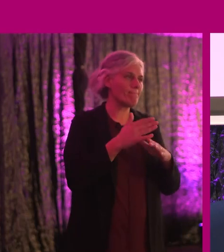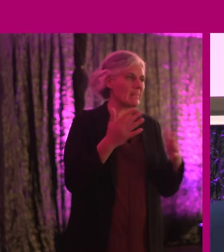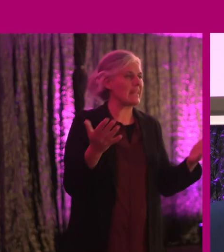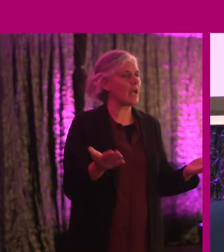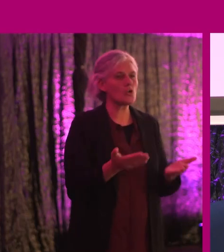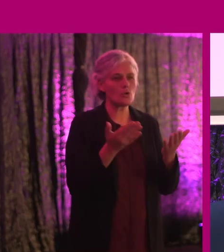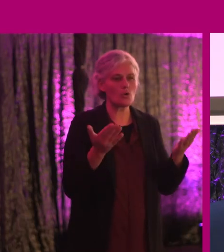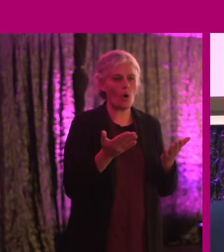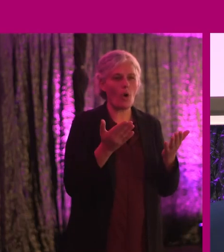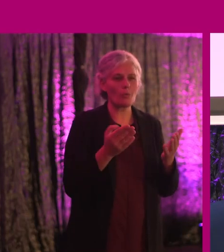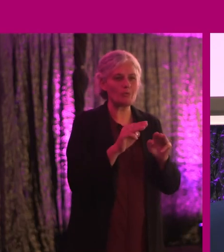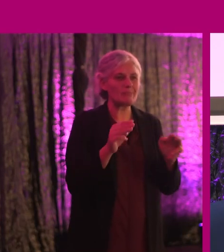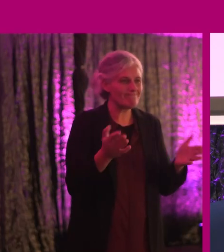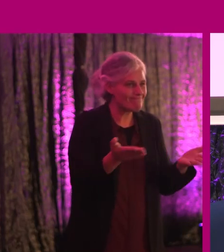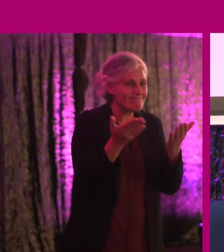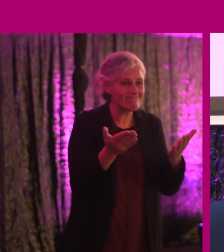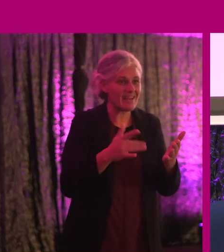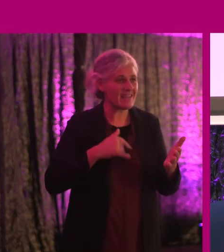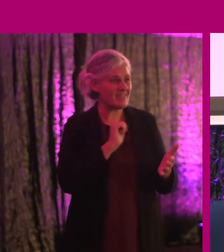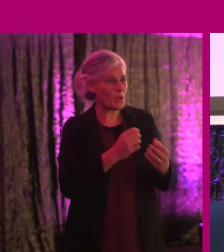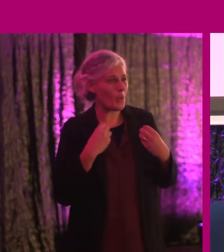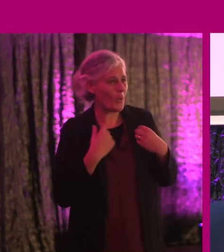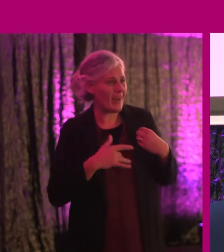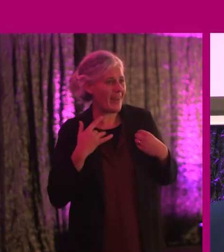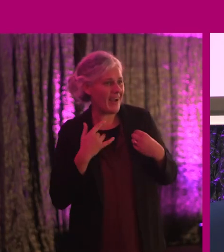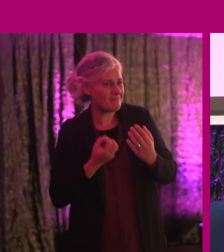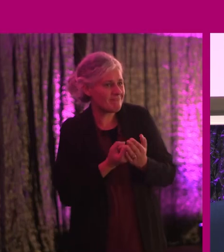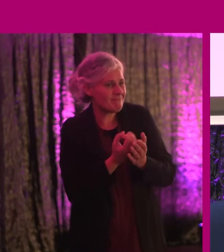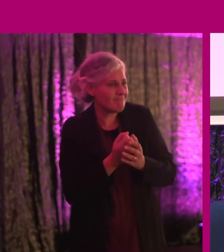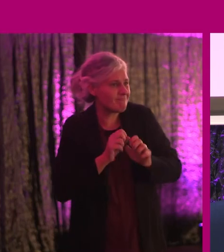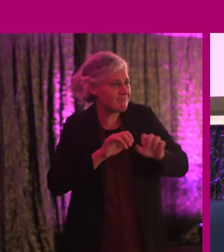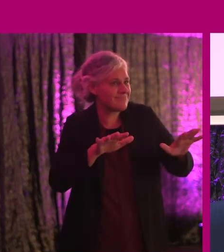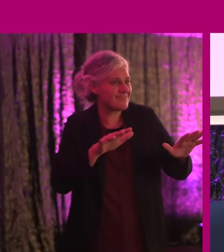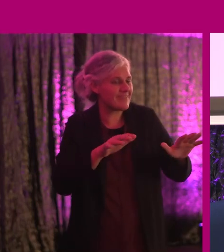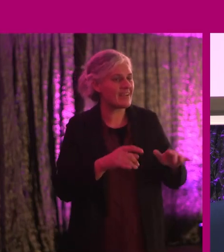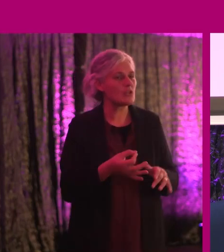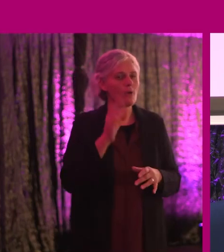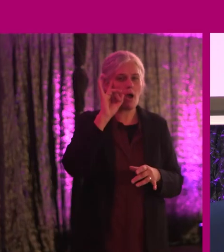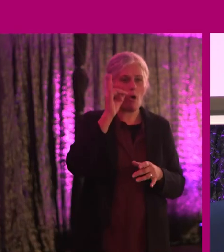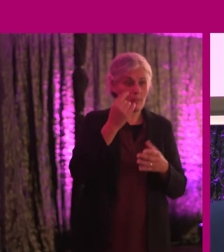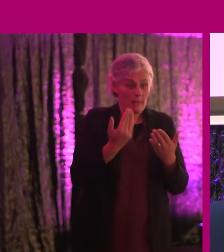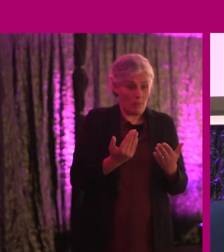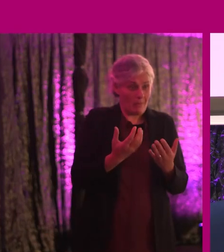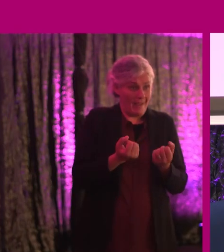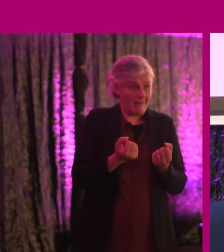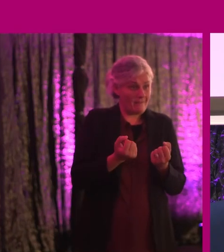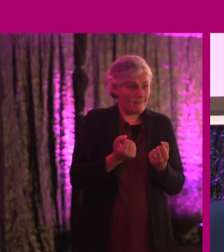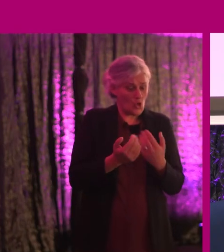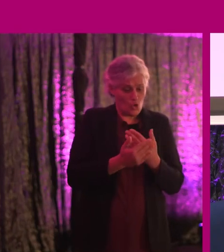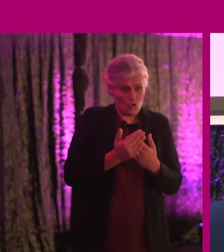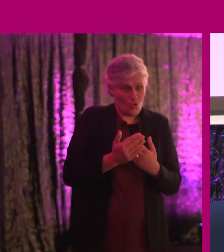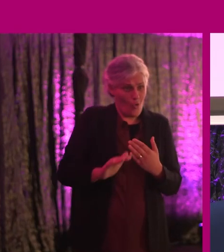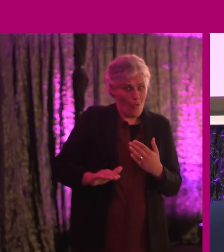to live their life and live their story. What's for me the greatest hope we might have right now is the younger